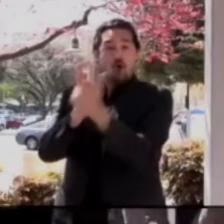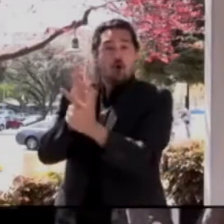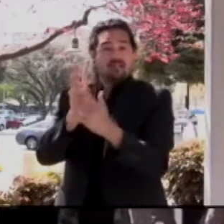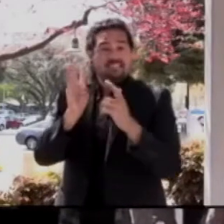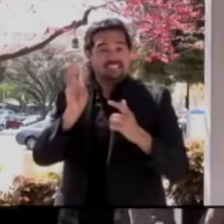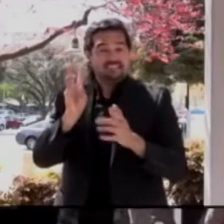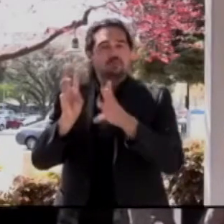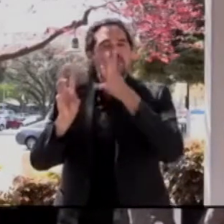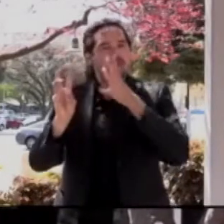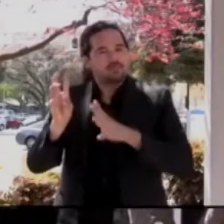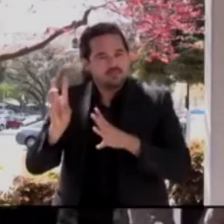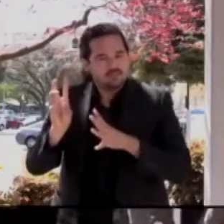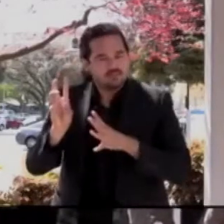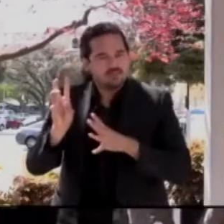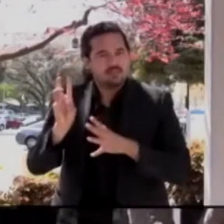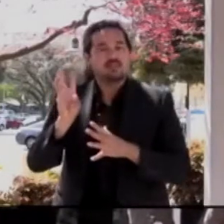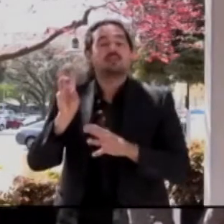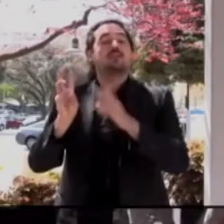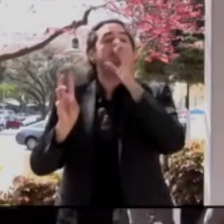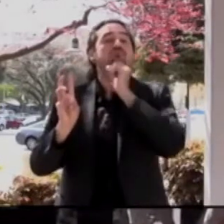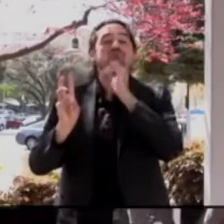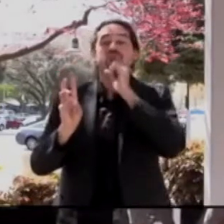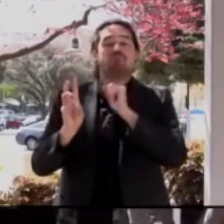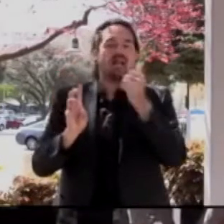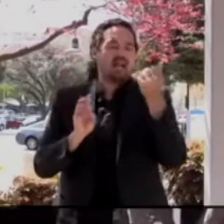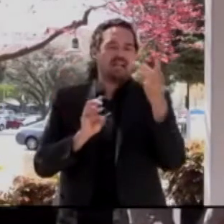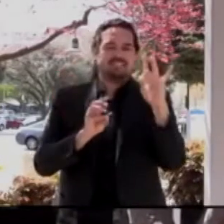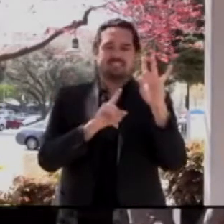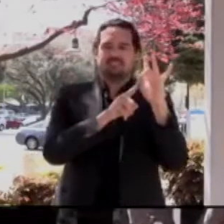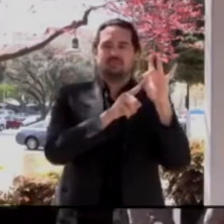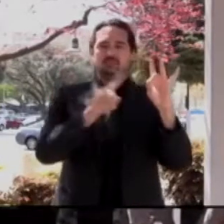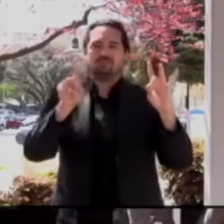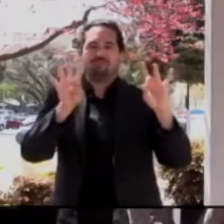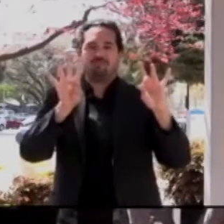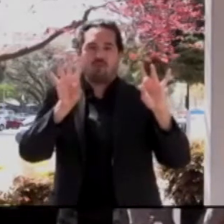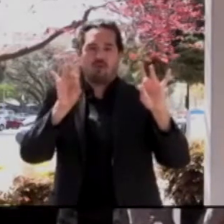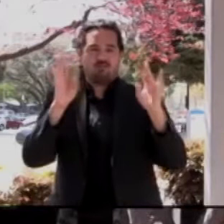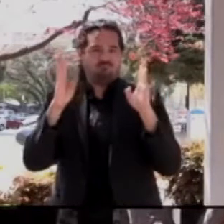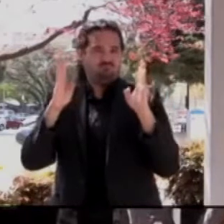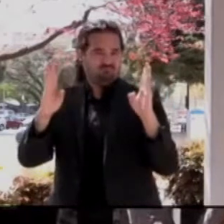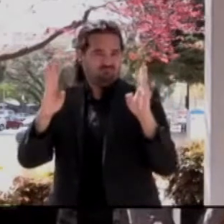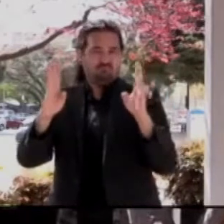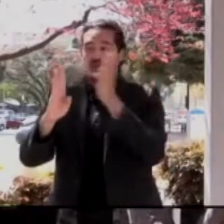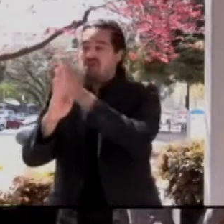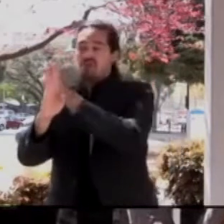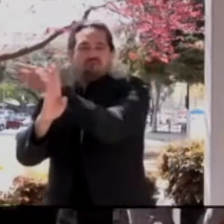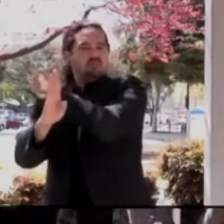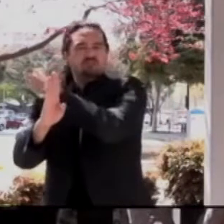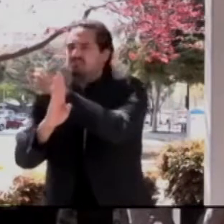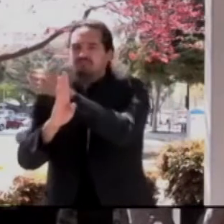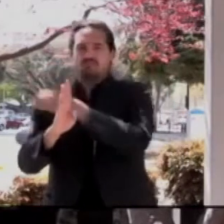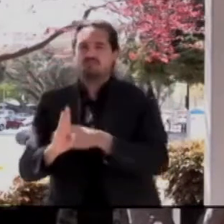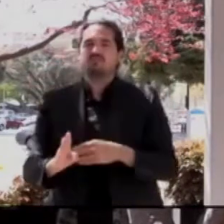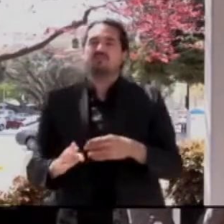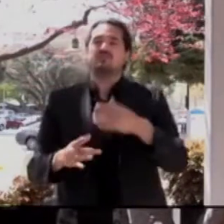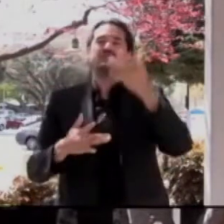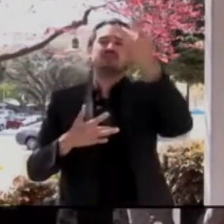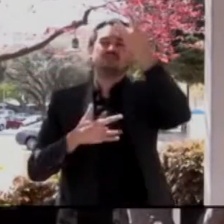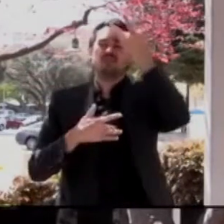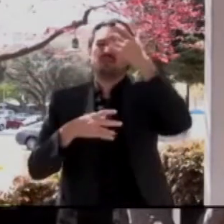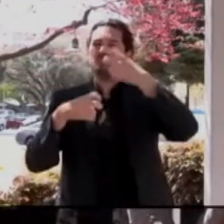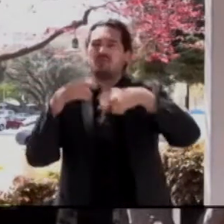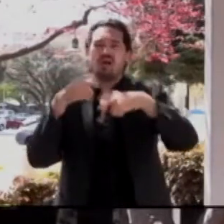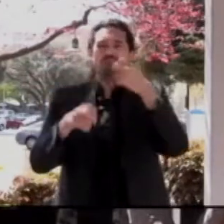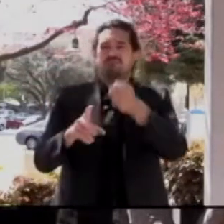of 18 and 48 and had symptoms that occurred between 6 and 13 days after they